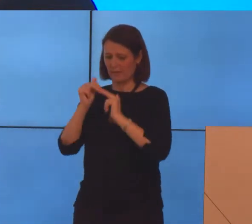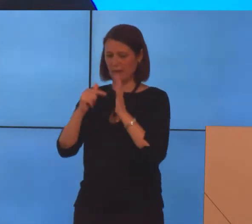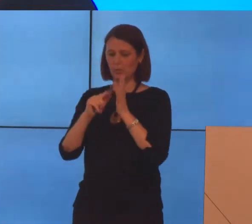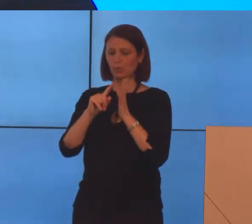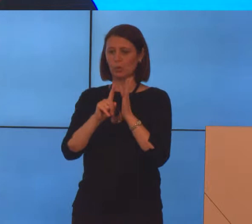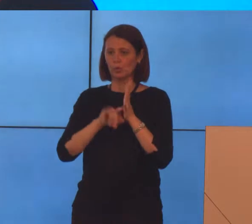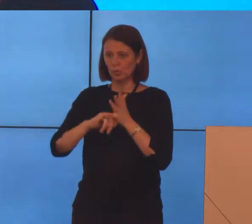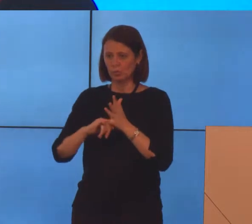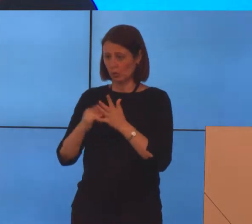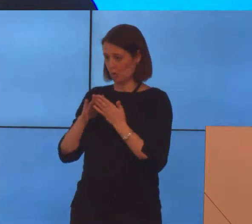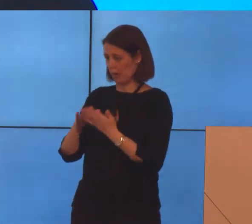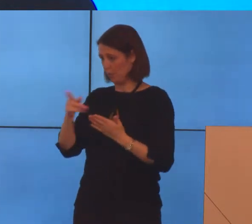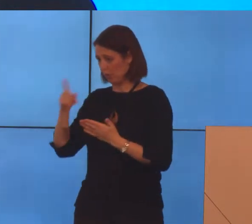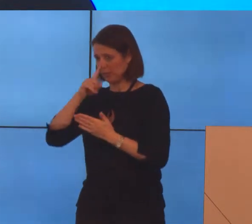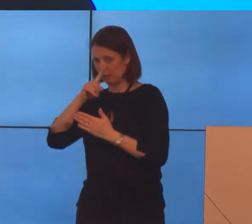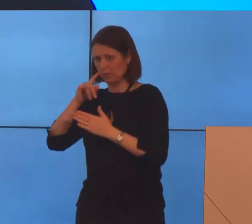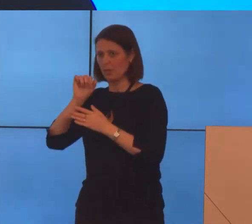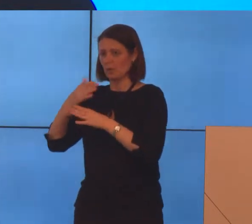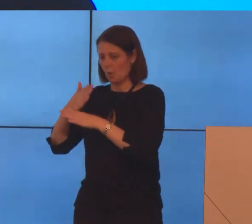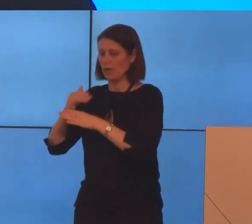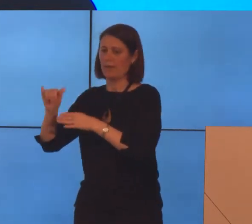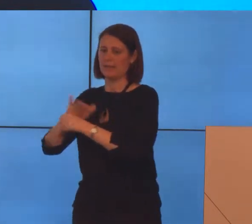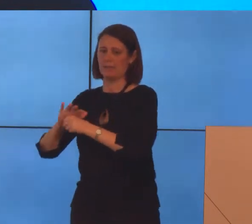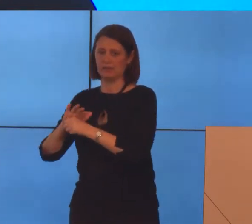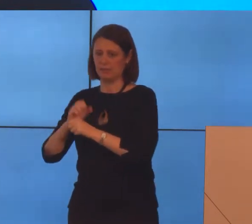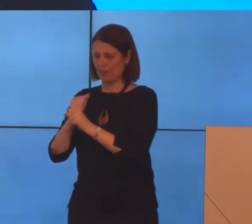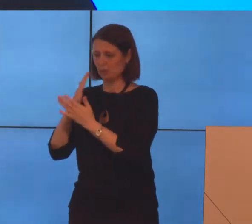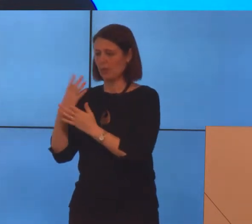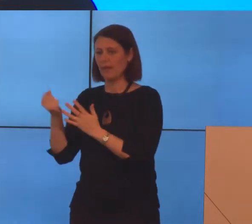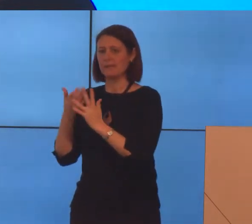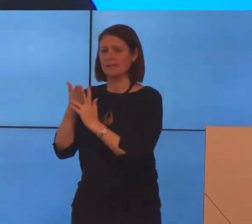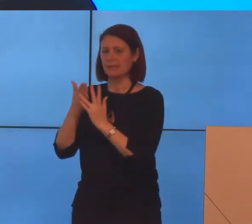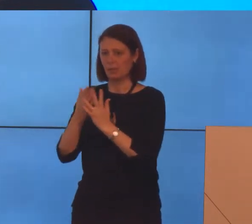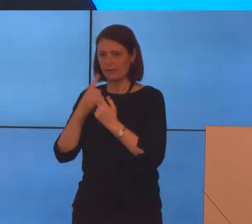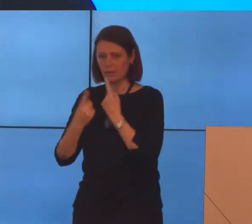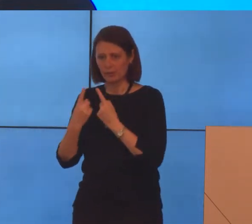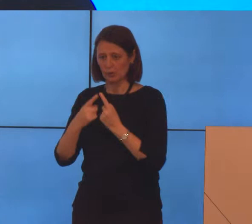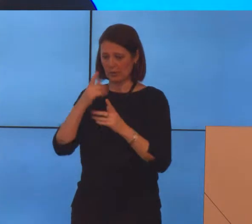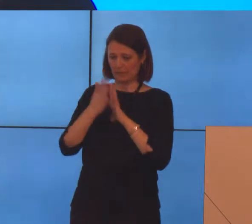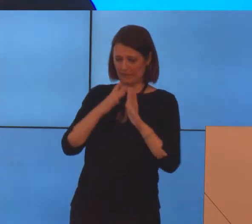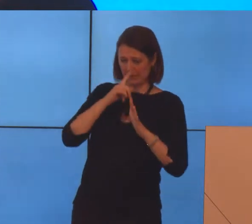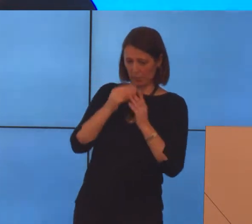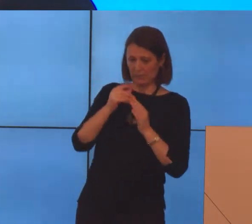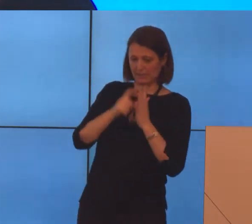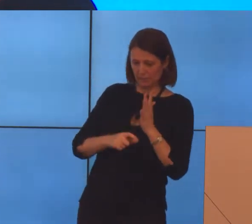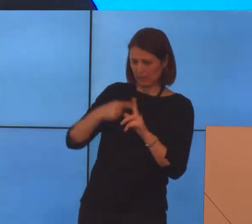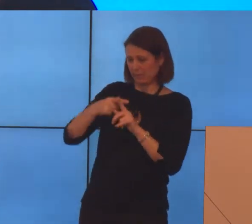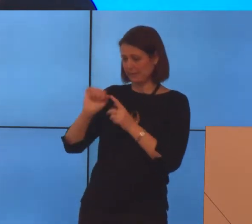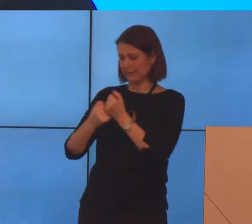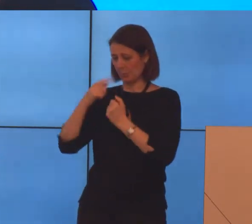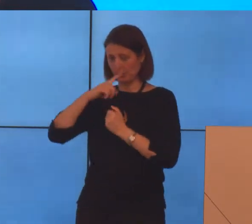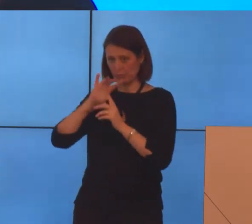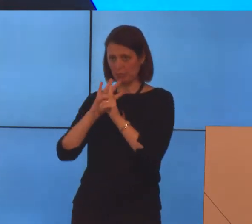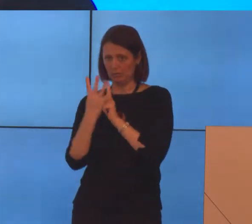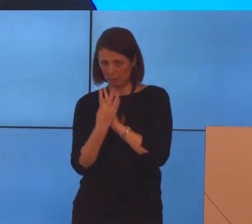workers in this space and to create accessible information so that people with disabilities and their supports have the